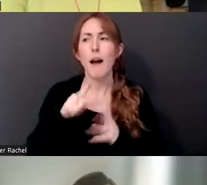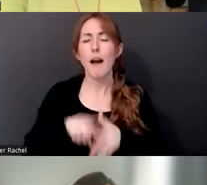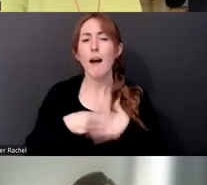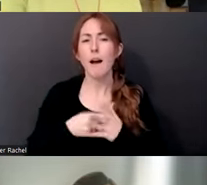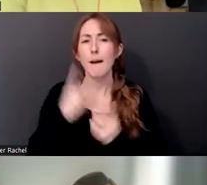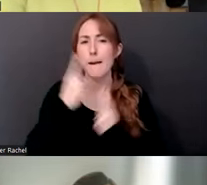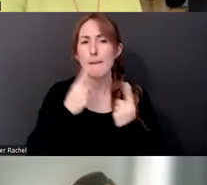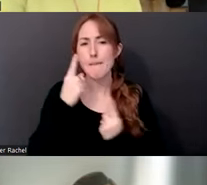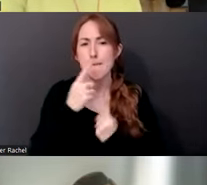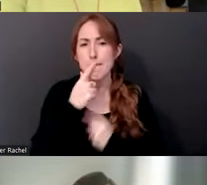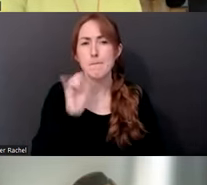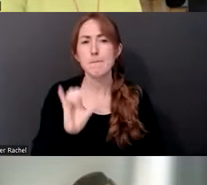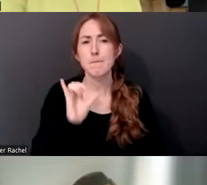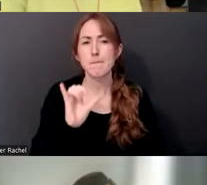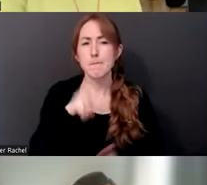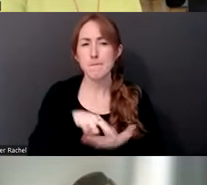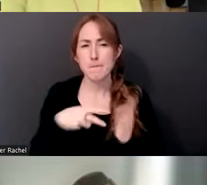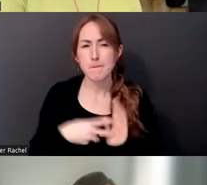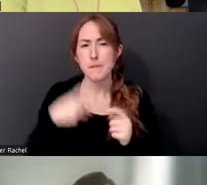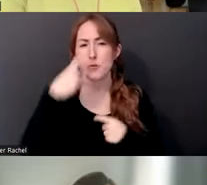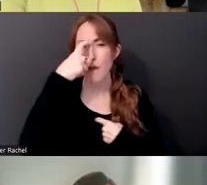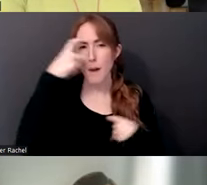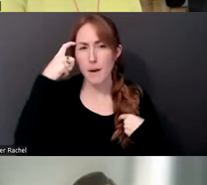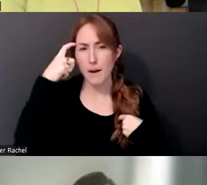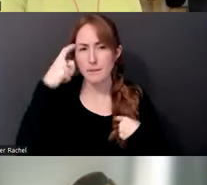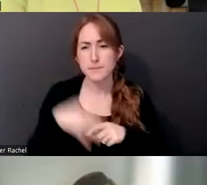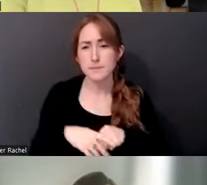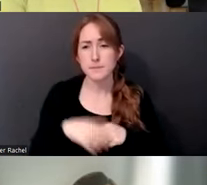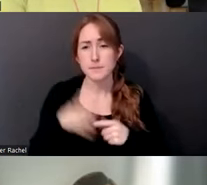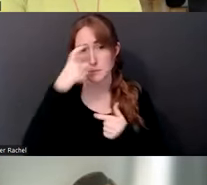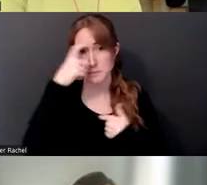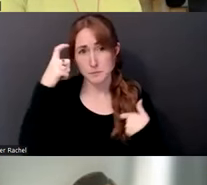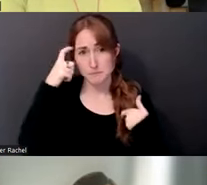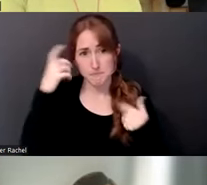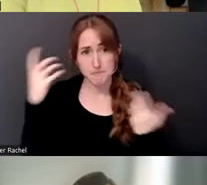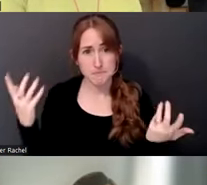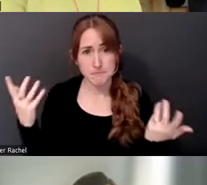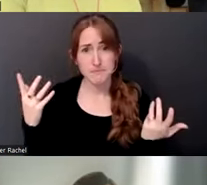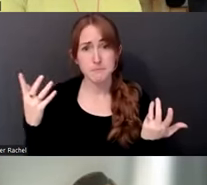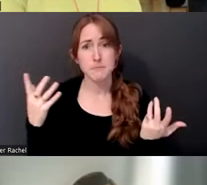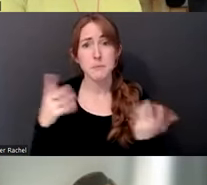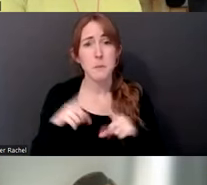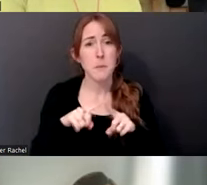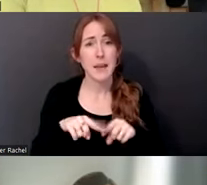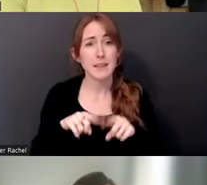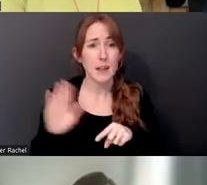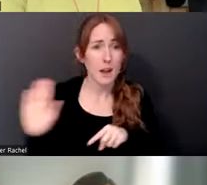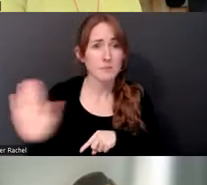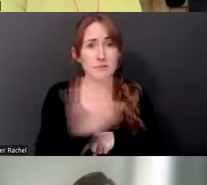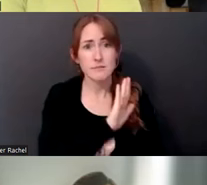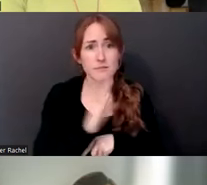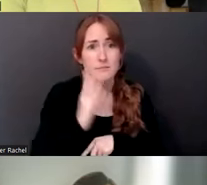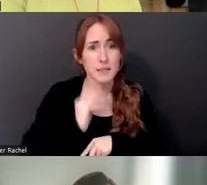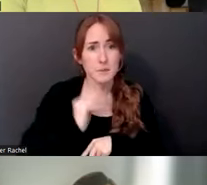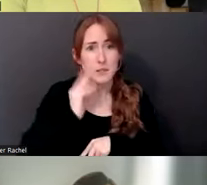of trauma and what does trauma mean to the person that's experienced it. And for some of the folks that I've interviewed, for